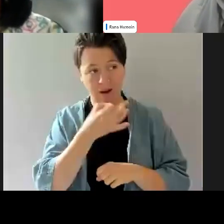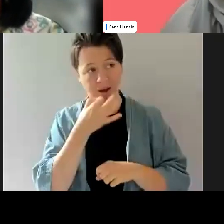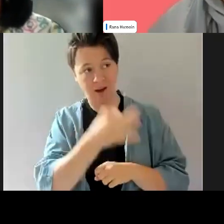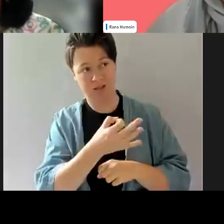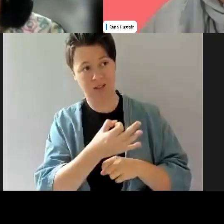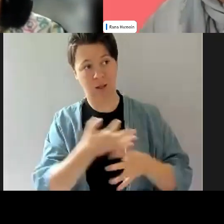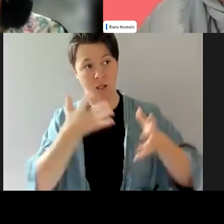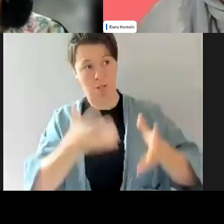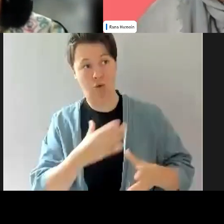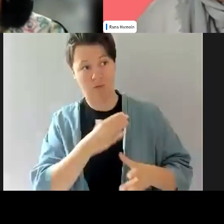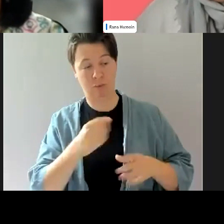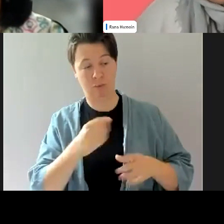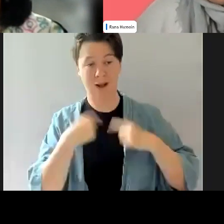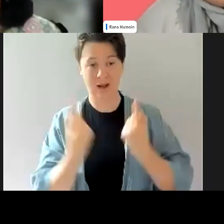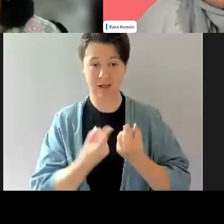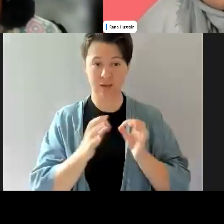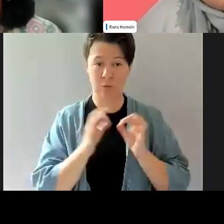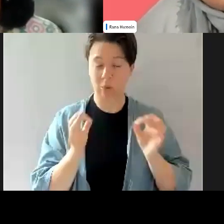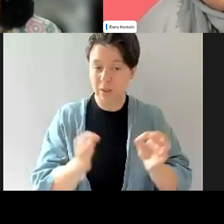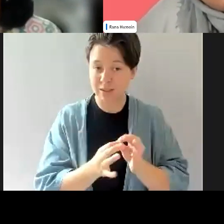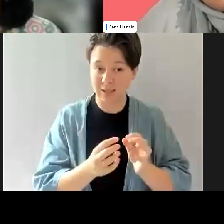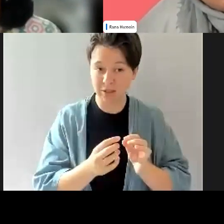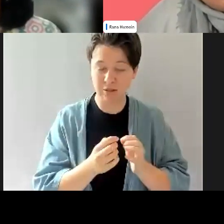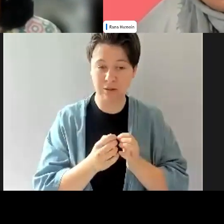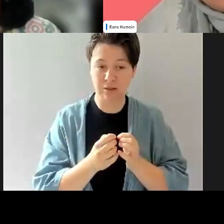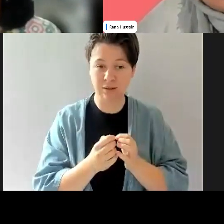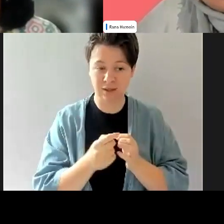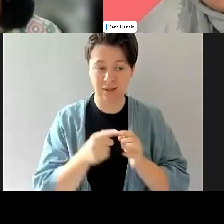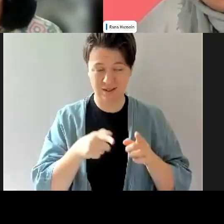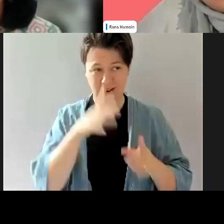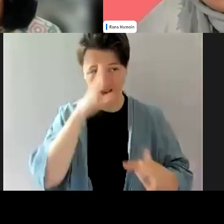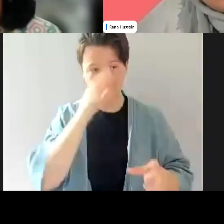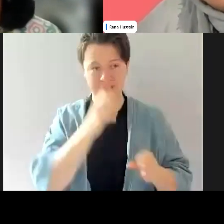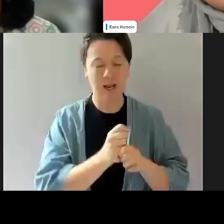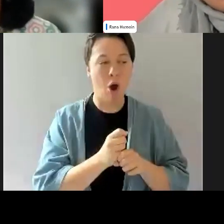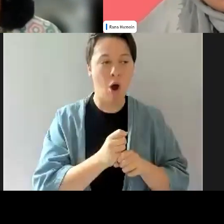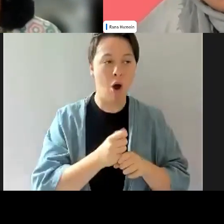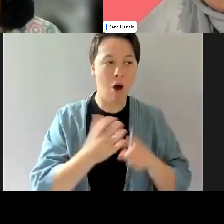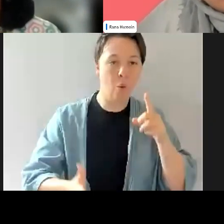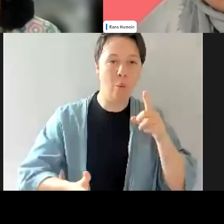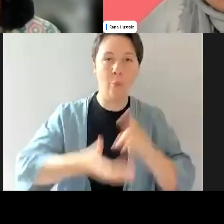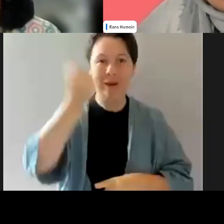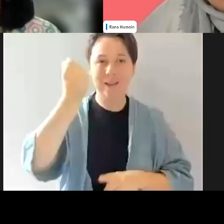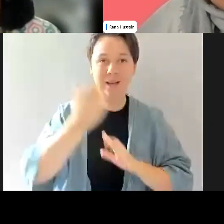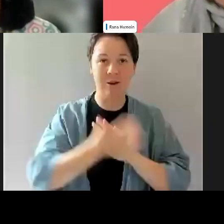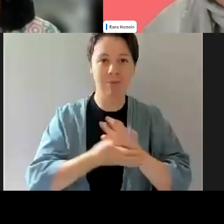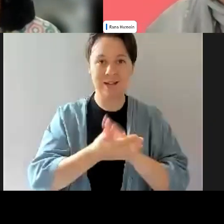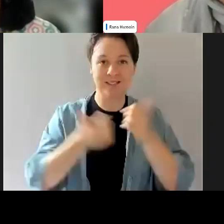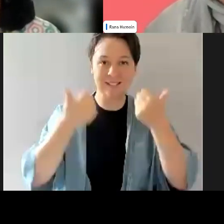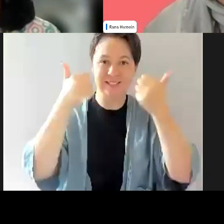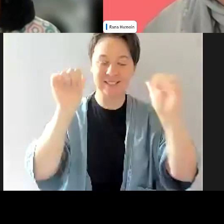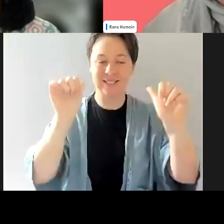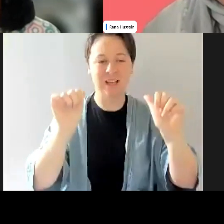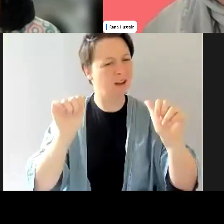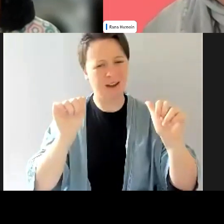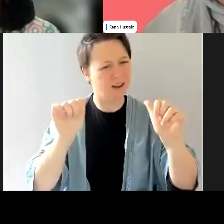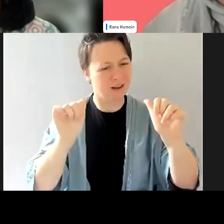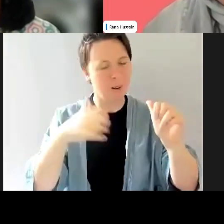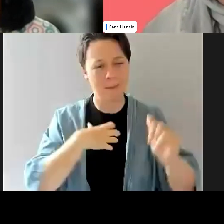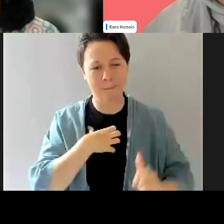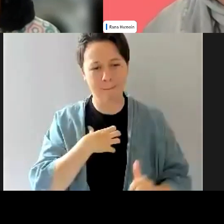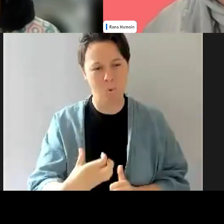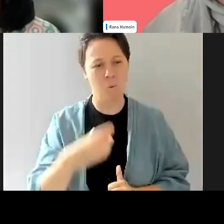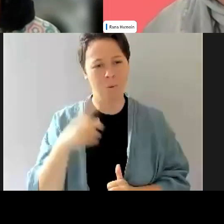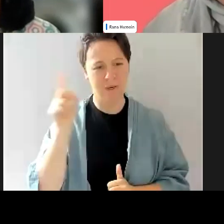more holistic and, and, and understand that success is far more than premierships, um, or flags or whatever that looks like in traditionally in your